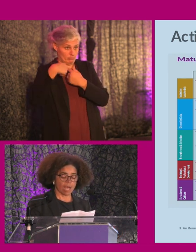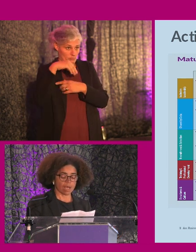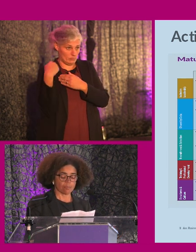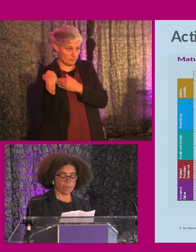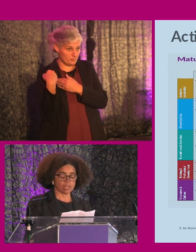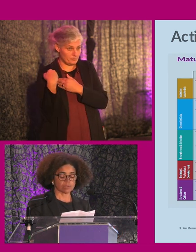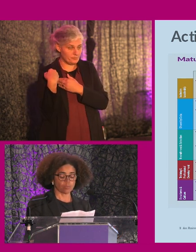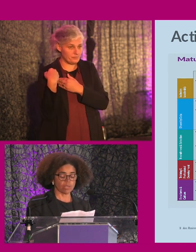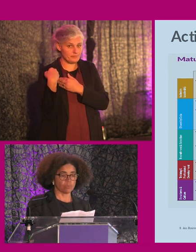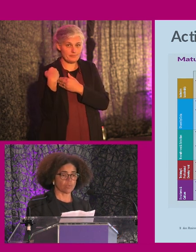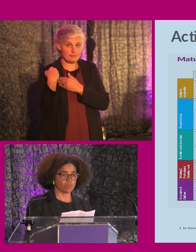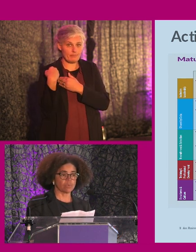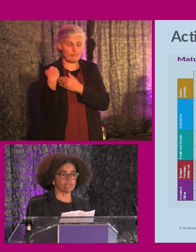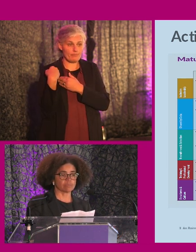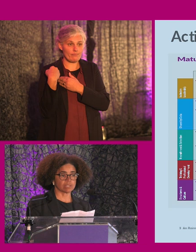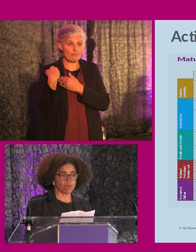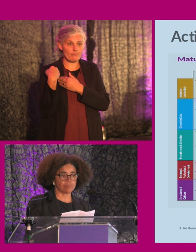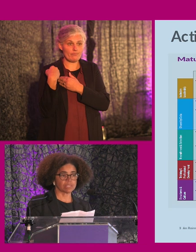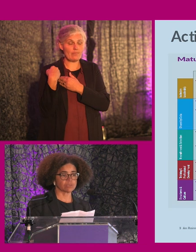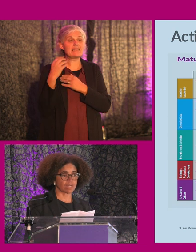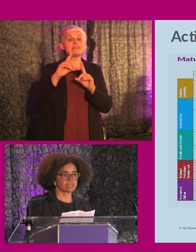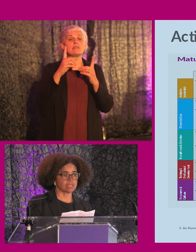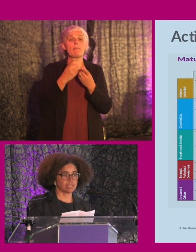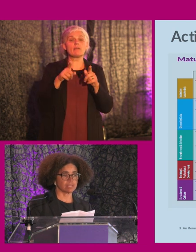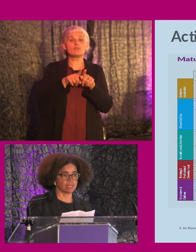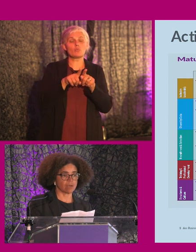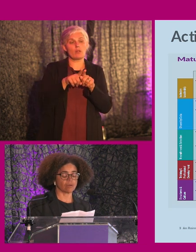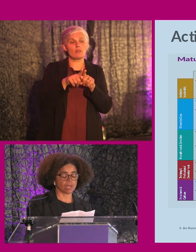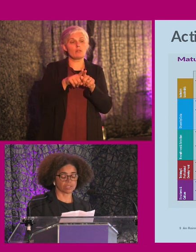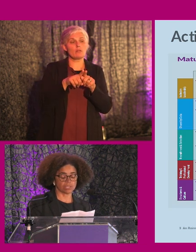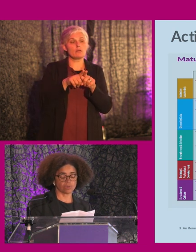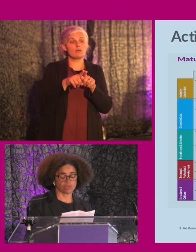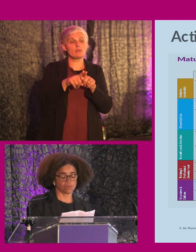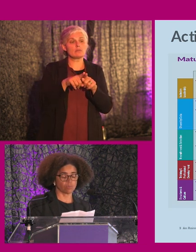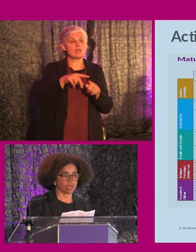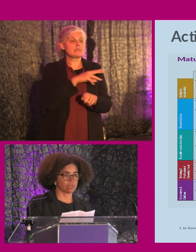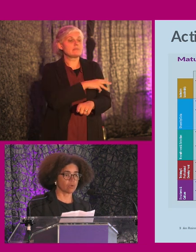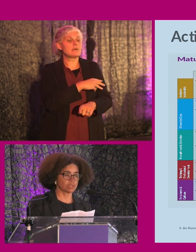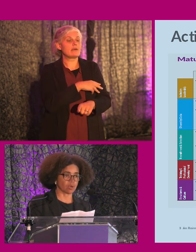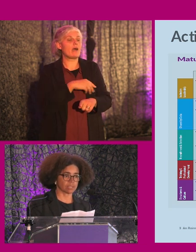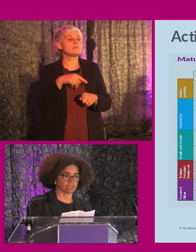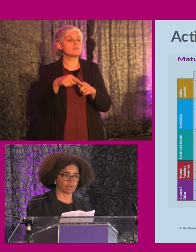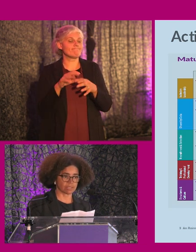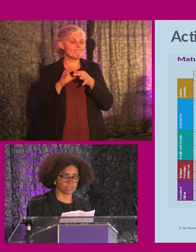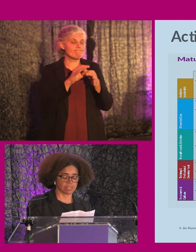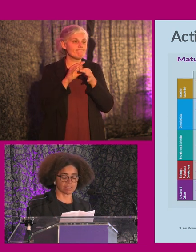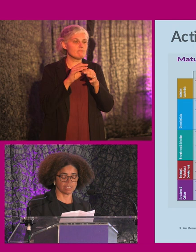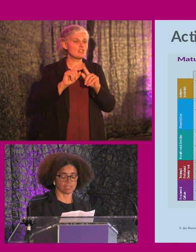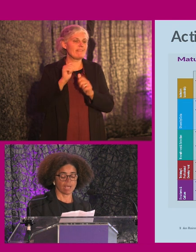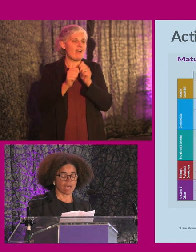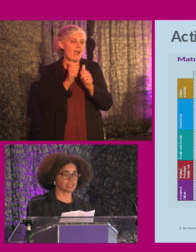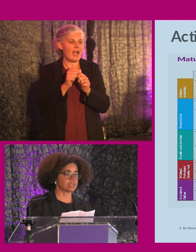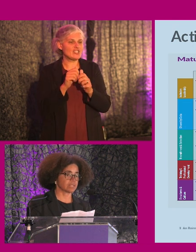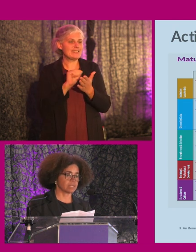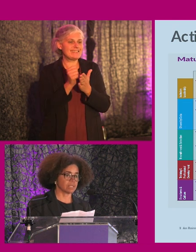as we, we were, the department as well as the, the, on Garda Sheer Corner were co-sponsors of Action 16.